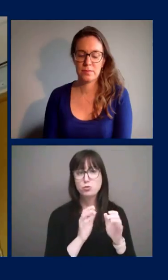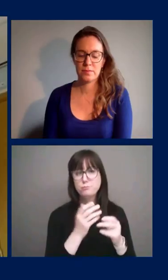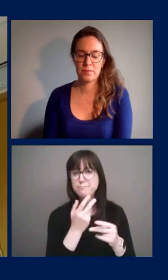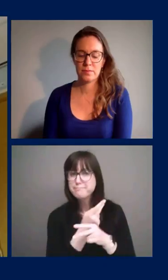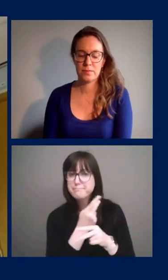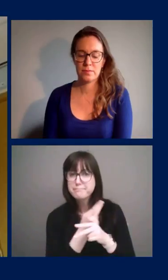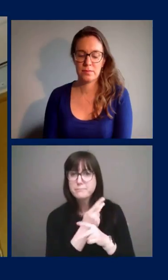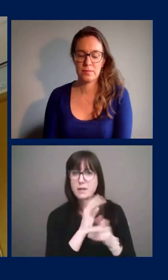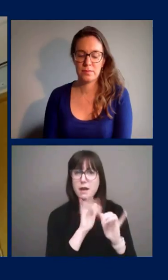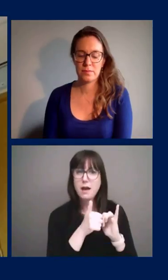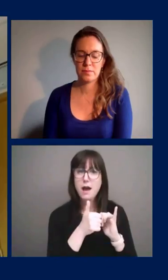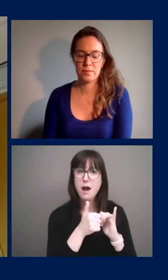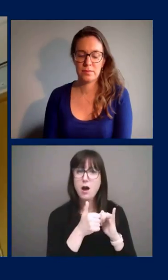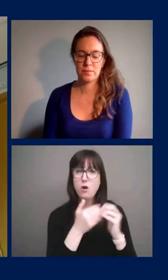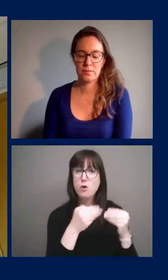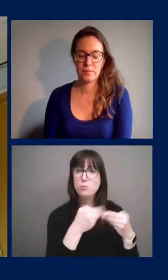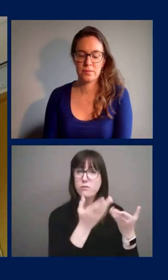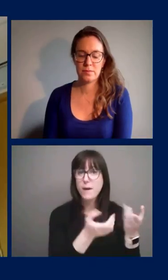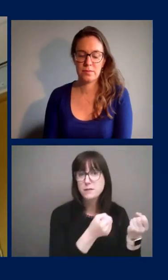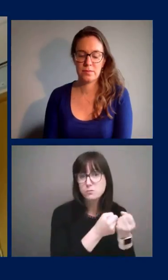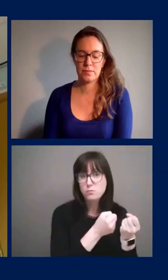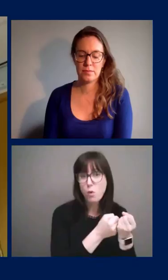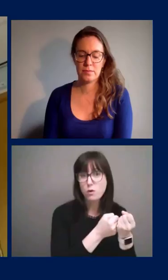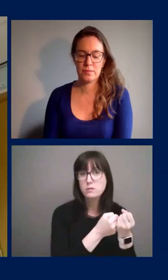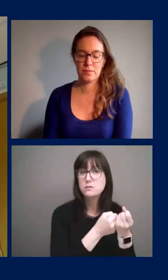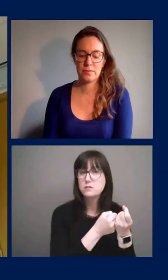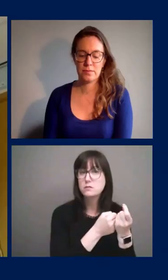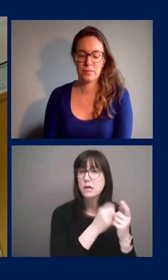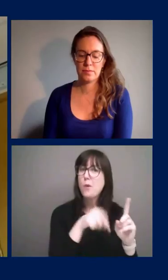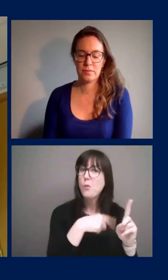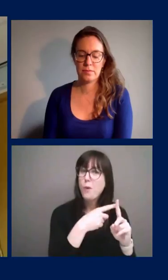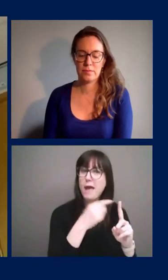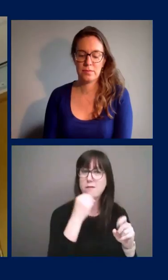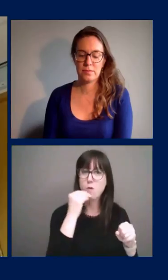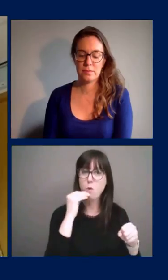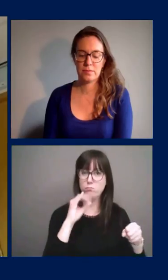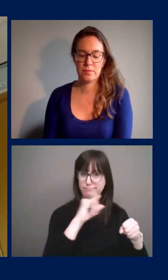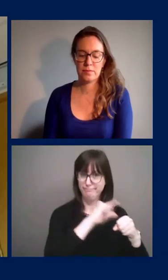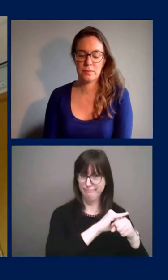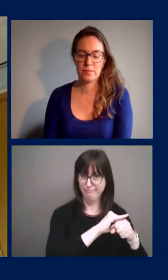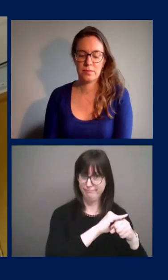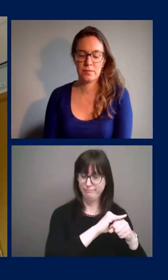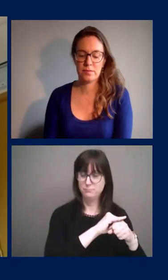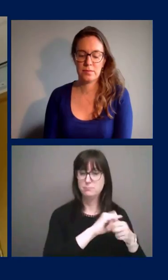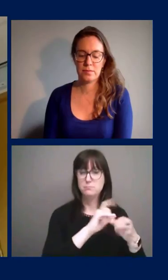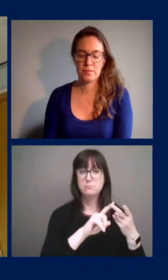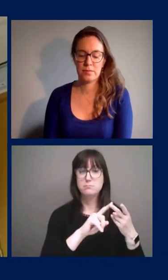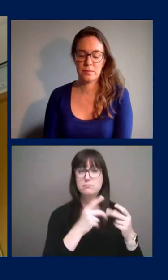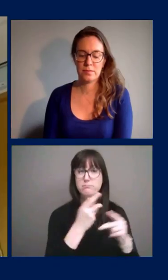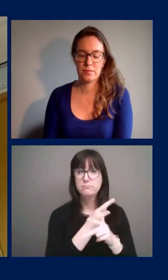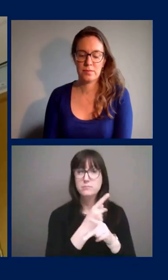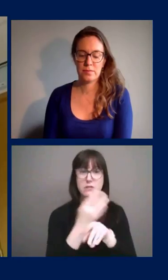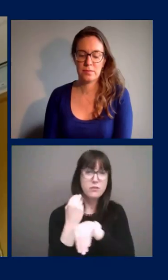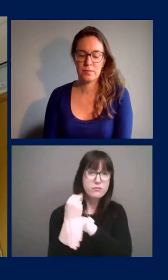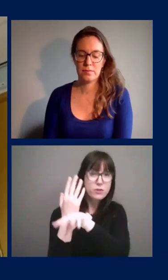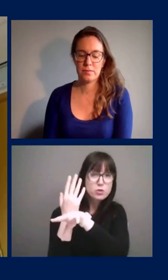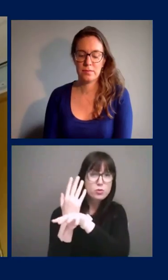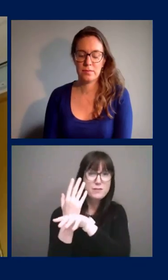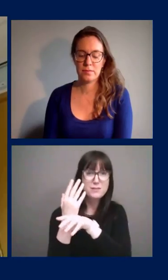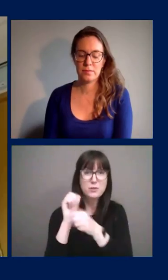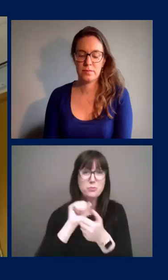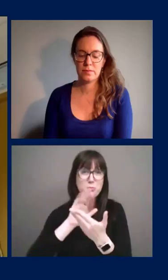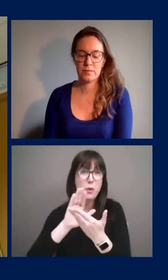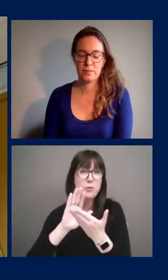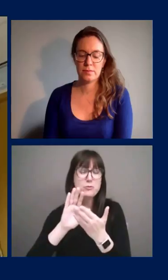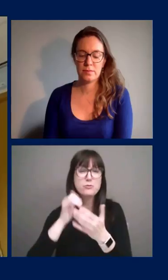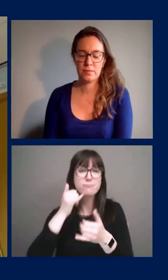supports uh delivered to the home to continue to look for virtual methods uh for connecting with family and friends